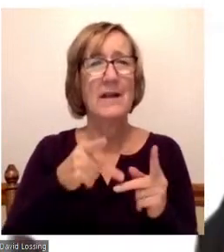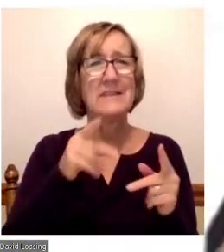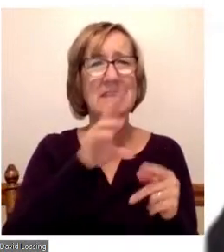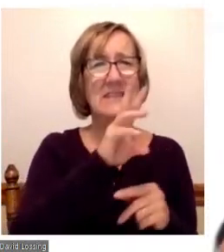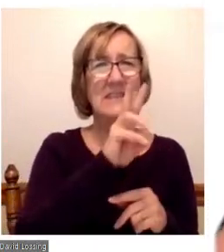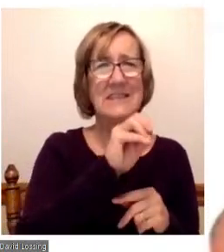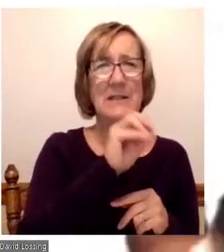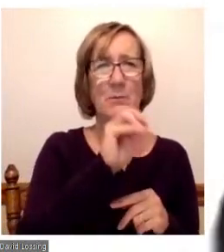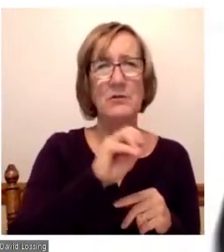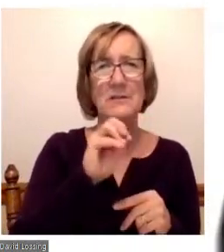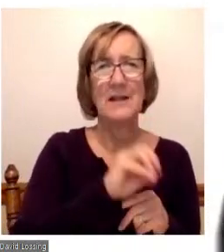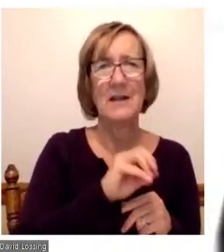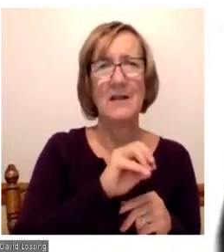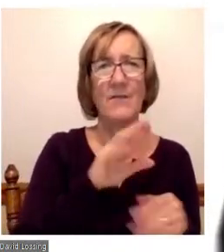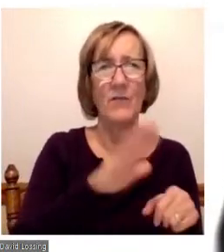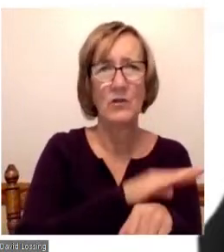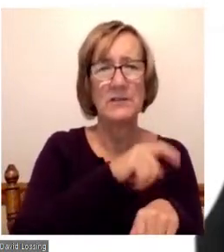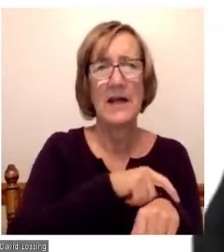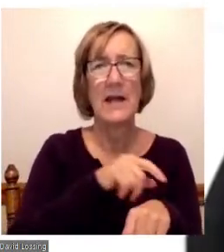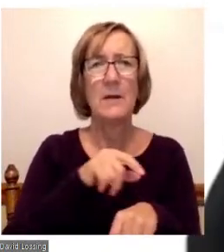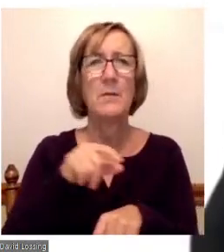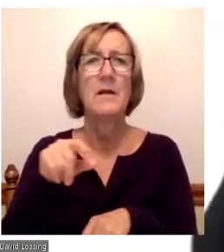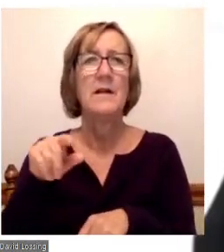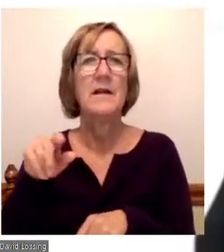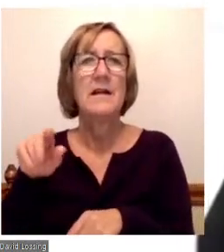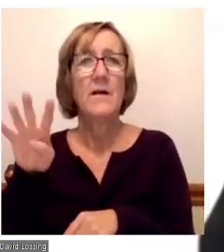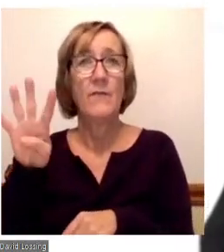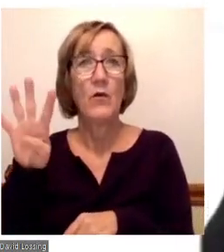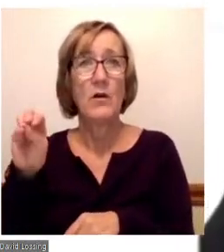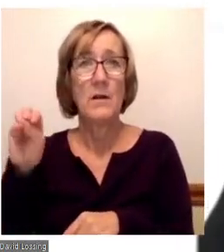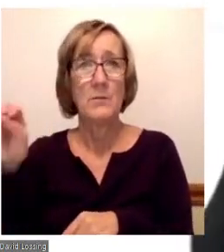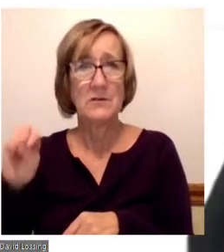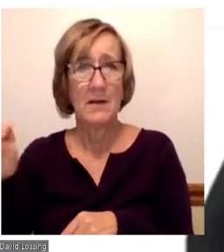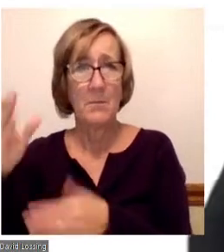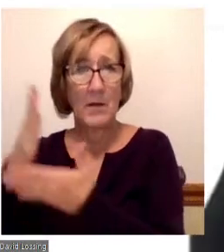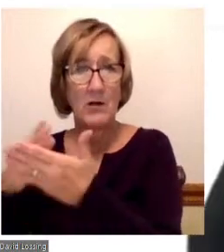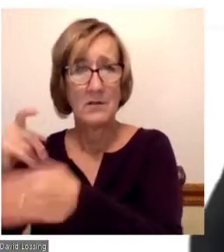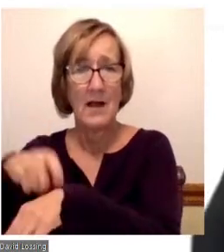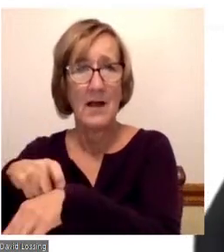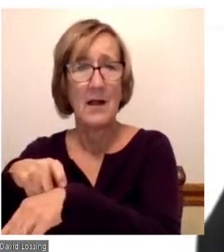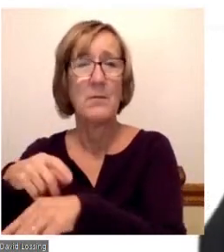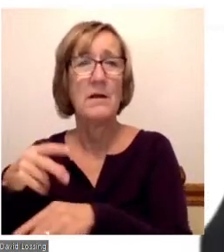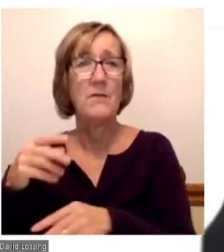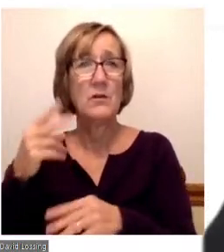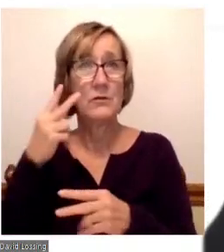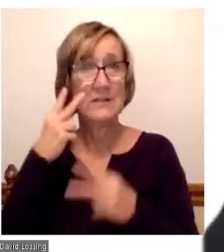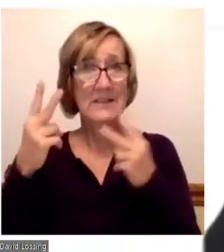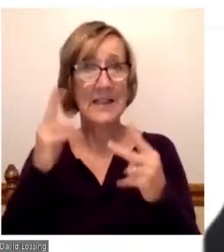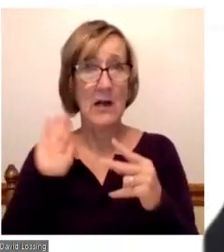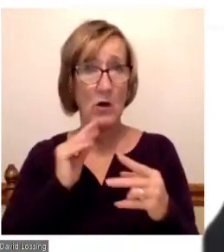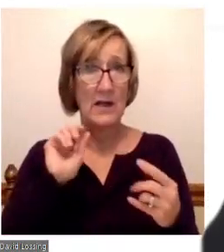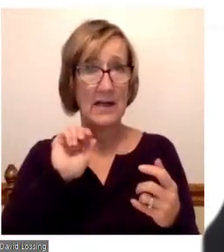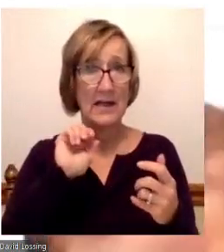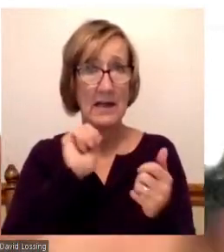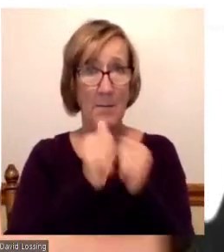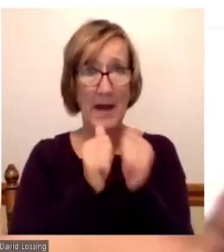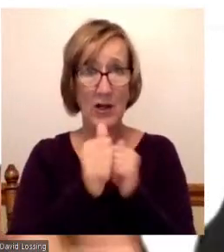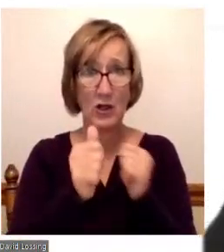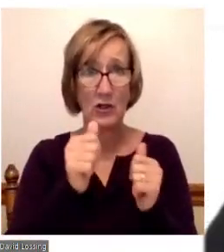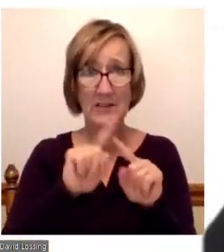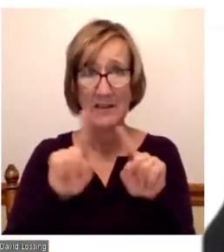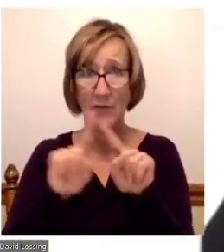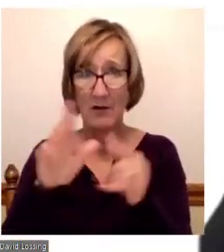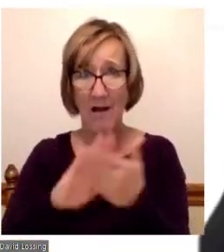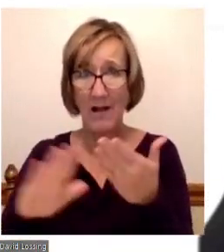45% for part-time students, which, you know, when you look at our competitors and those six other community colleges, which is very